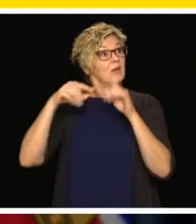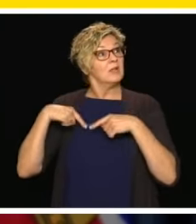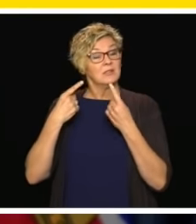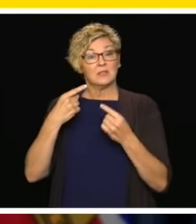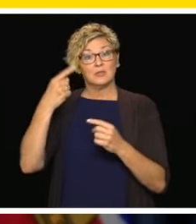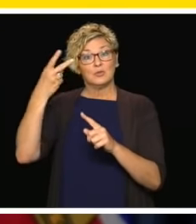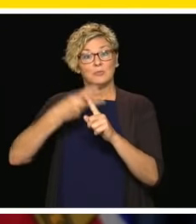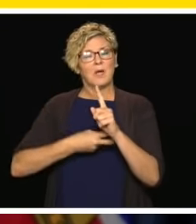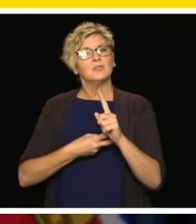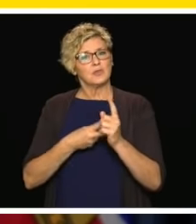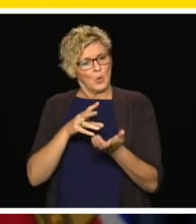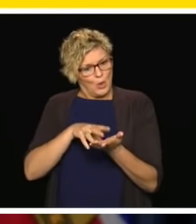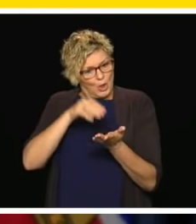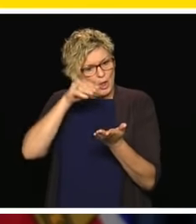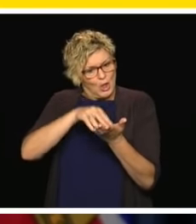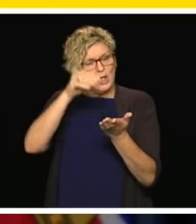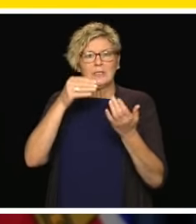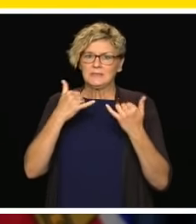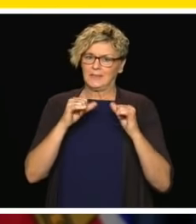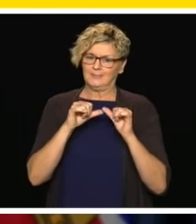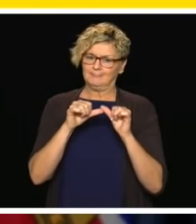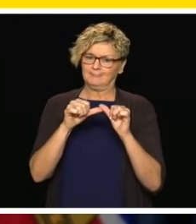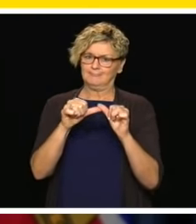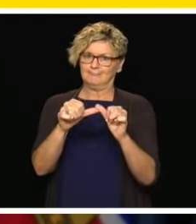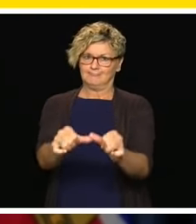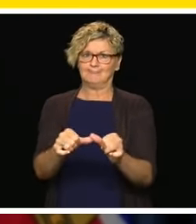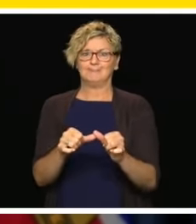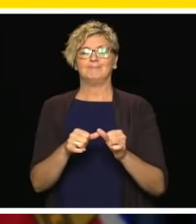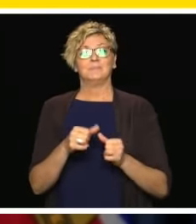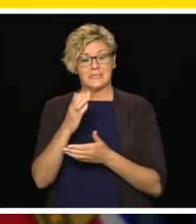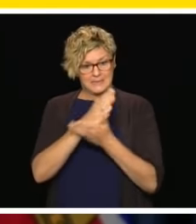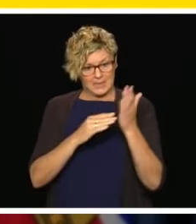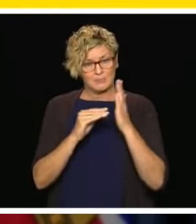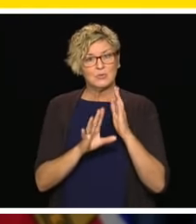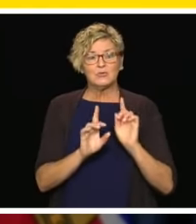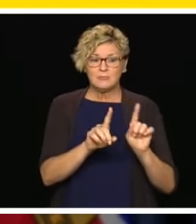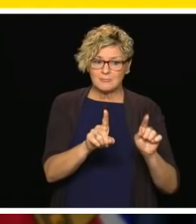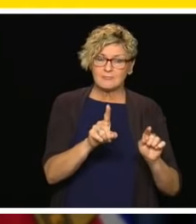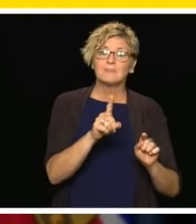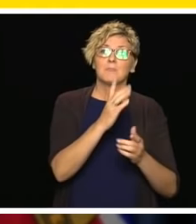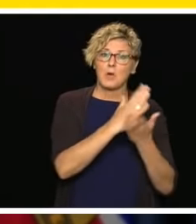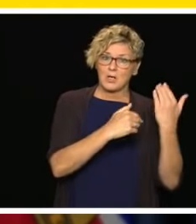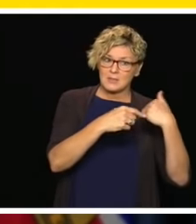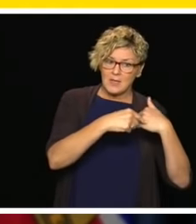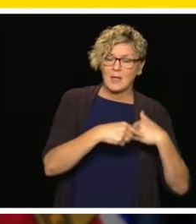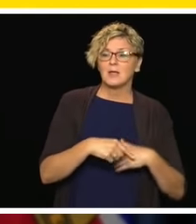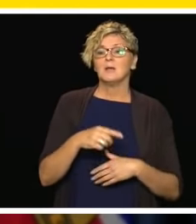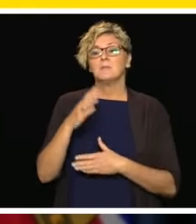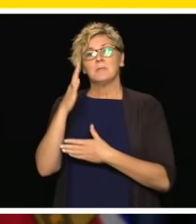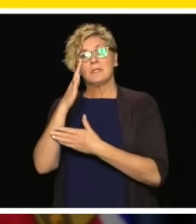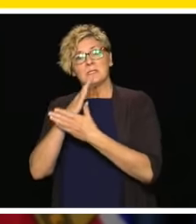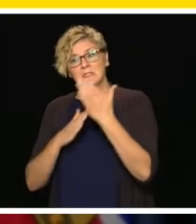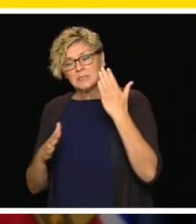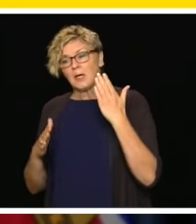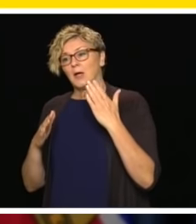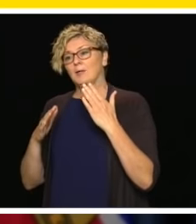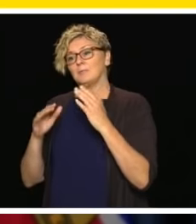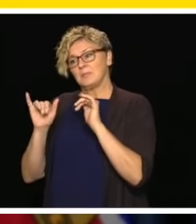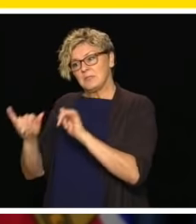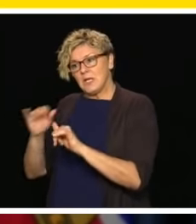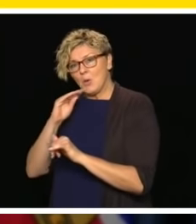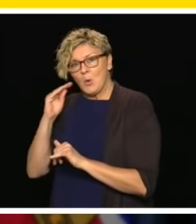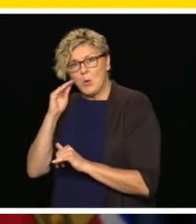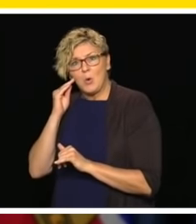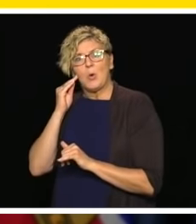has not stopped. And I think that is a very positive thing that we have seen. Parents and teachers have been doing their very best to support our